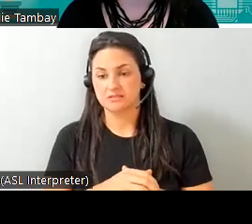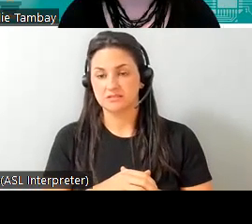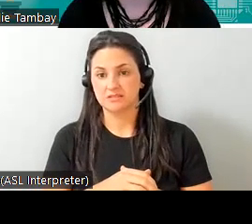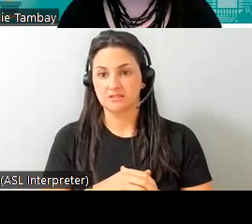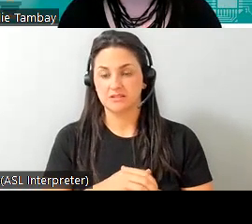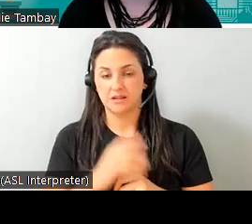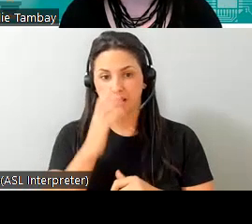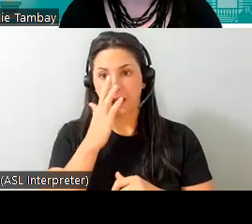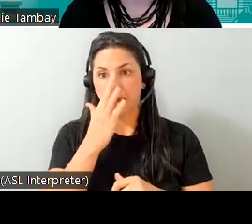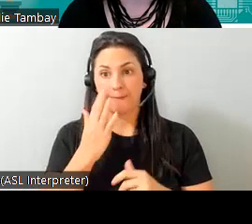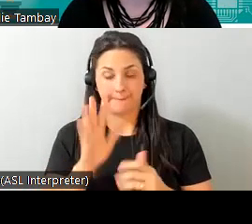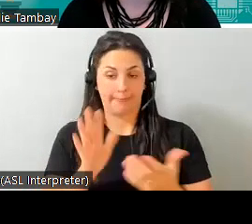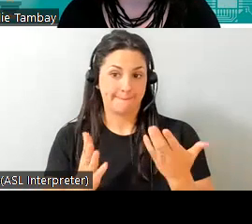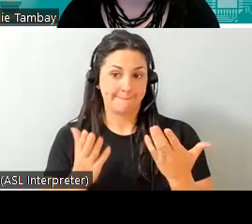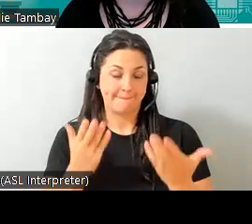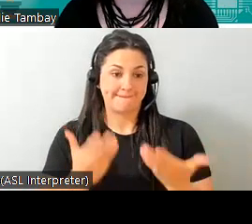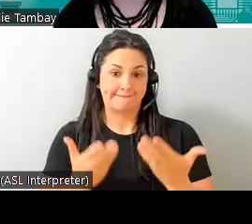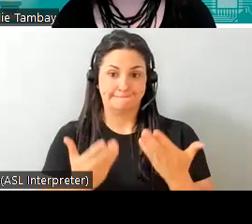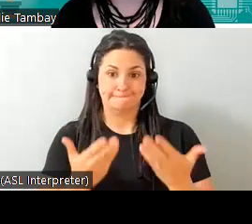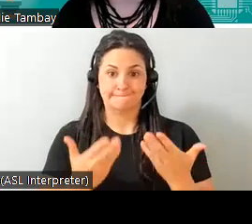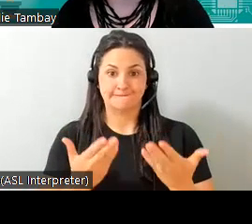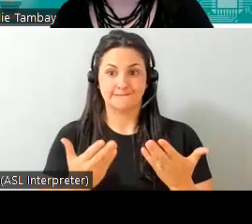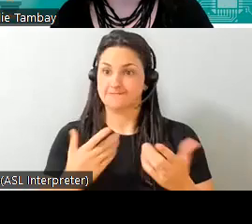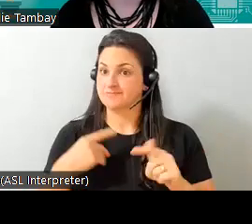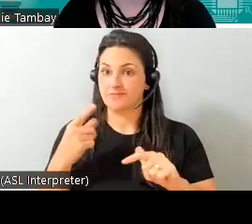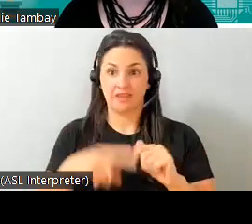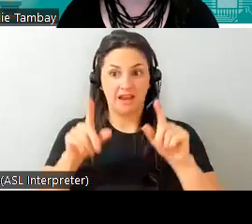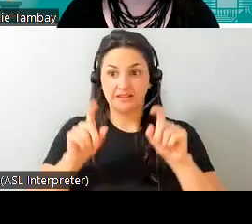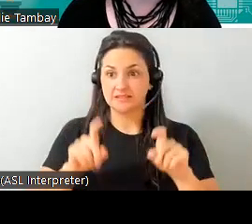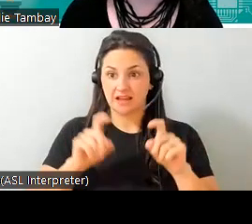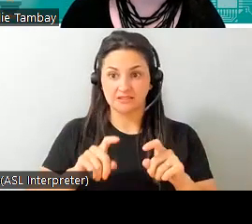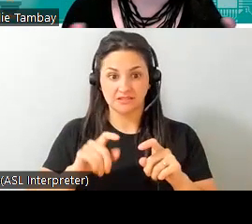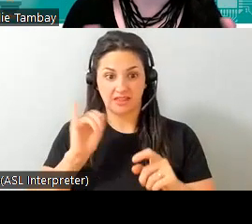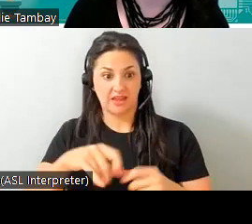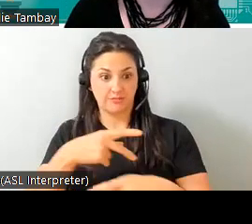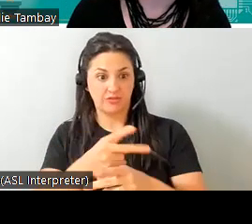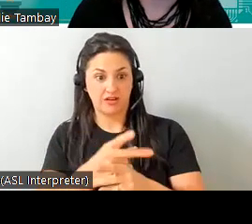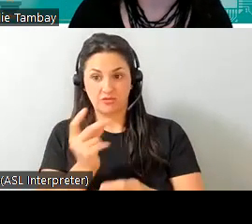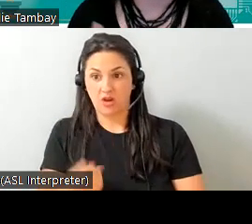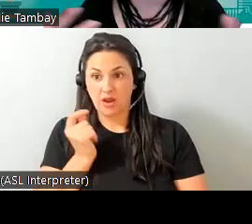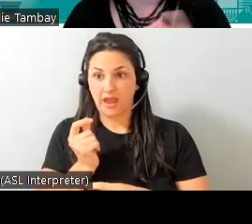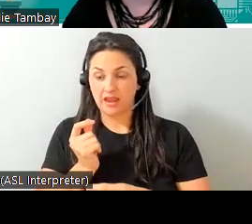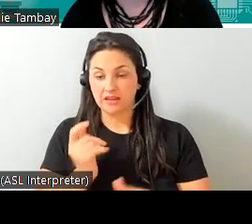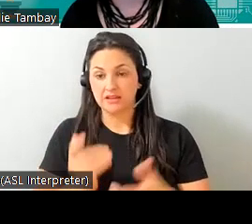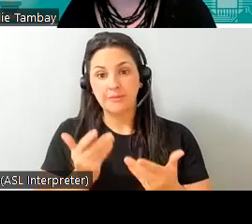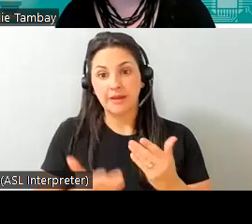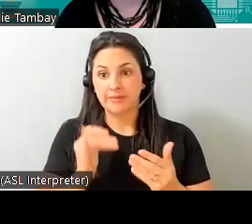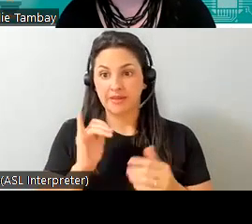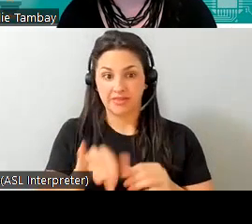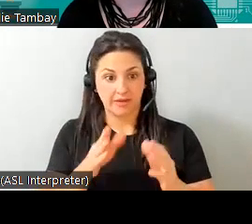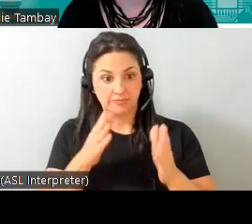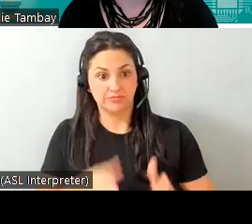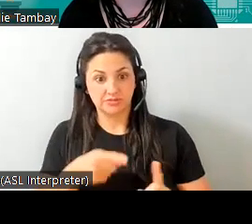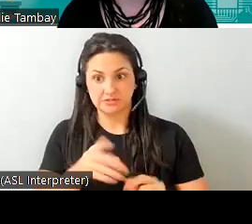specific so it may mean that we can't test the product right away and sometimes the person is very busy and can't we can't